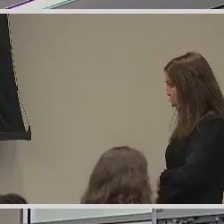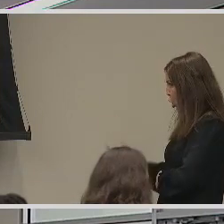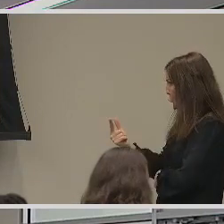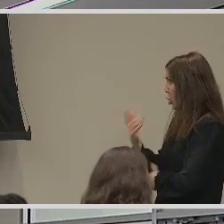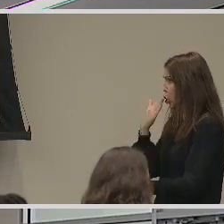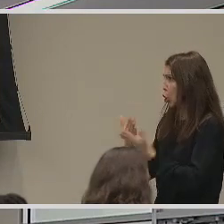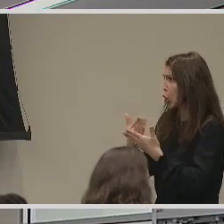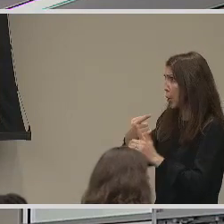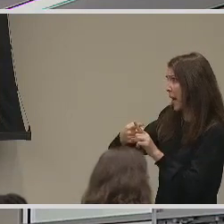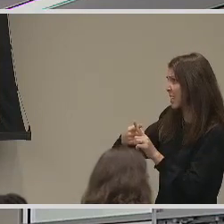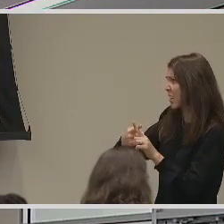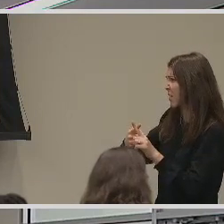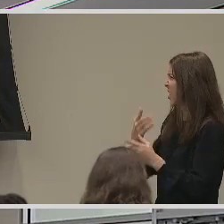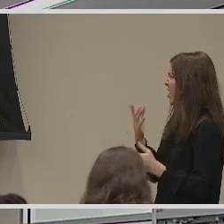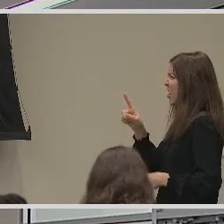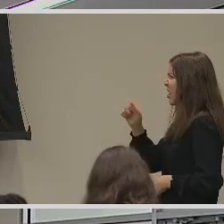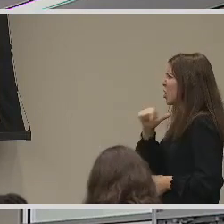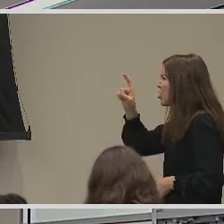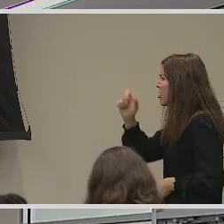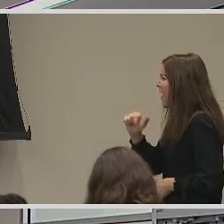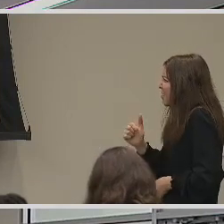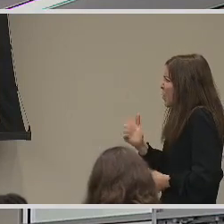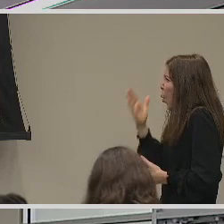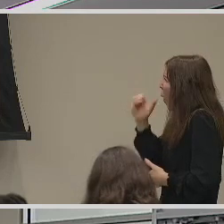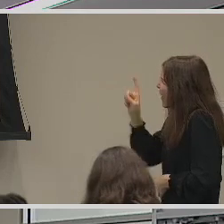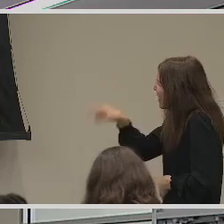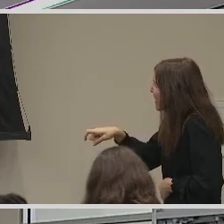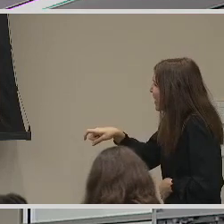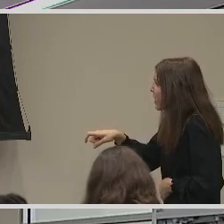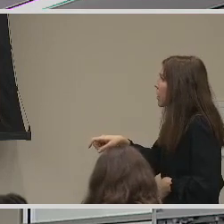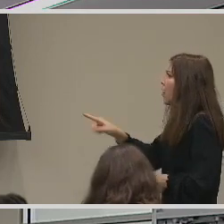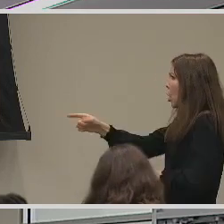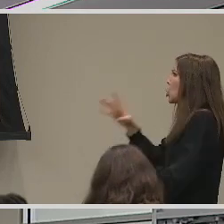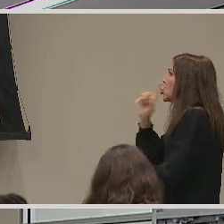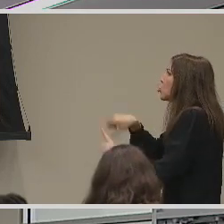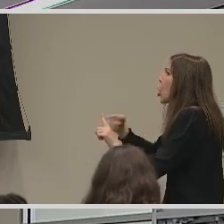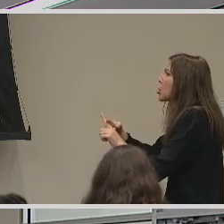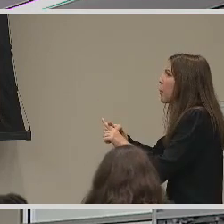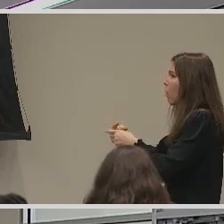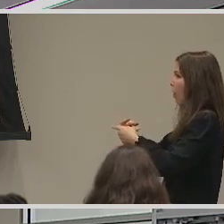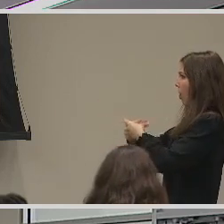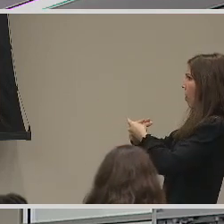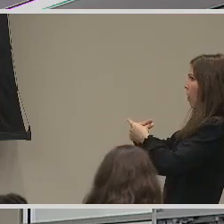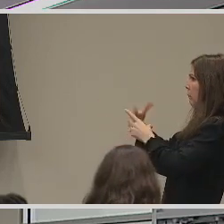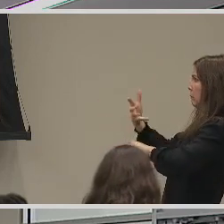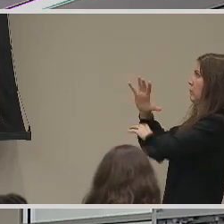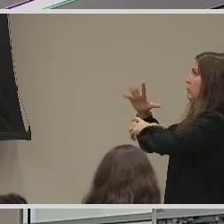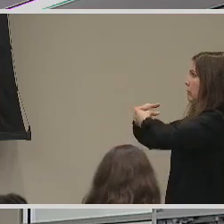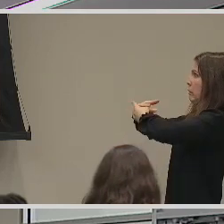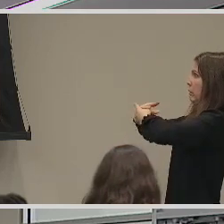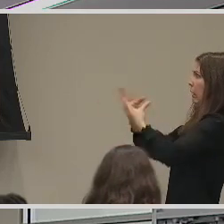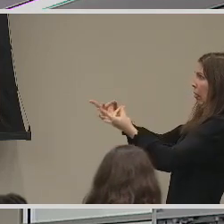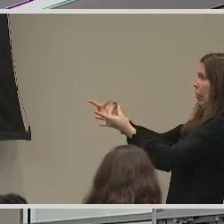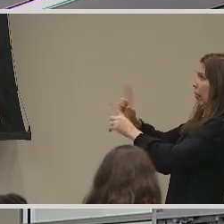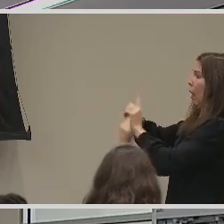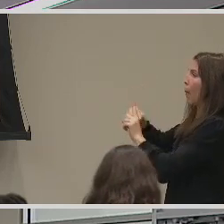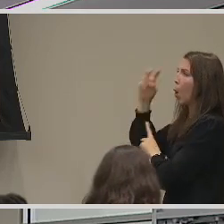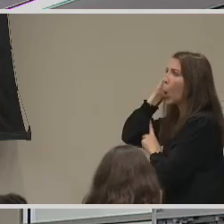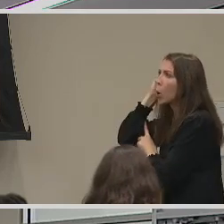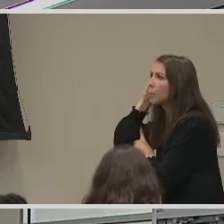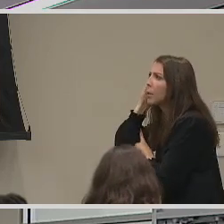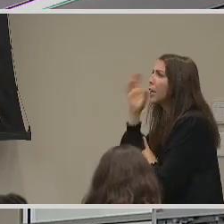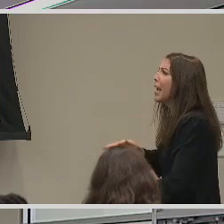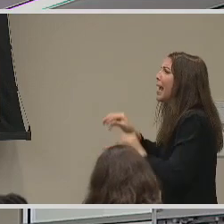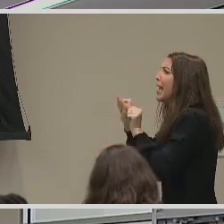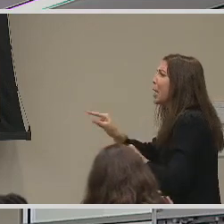one. You kind of touched on some controversy about cochlear implants. was wondering if you could explain a little about